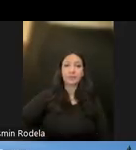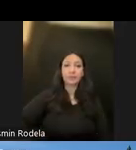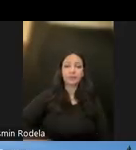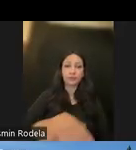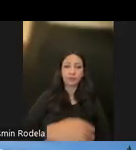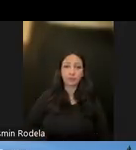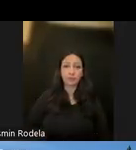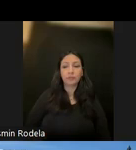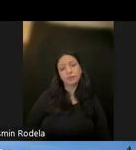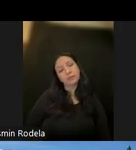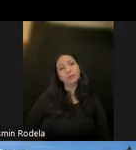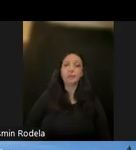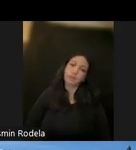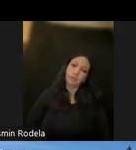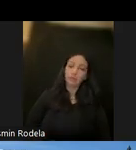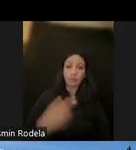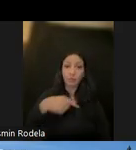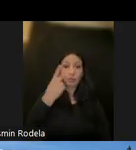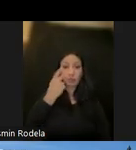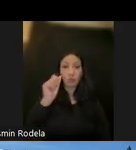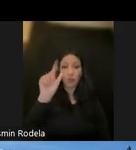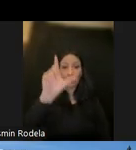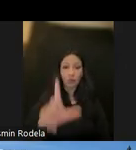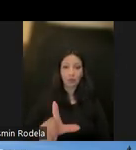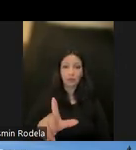And Rosie, we see all of your screens right now.